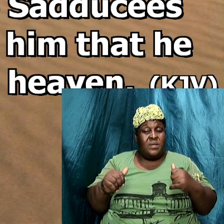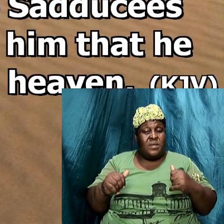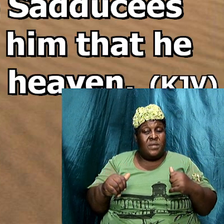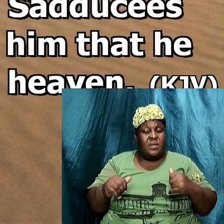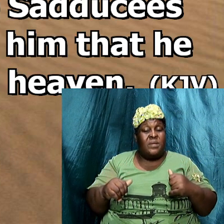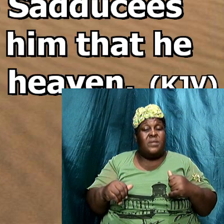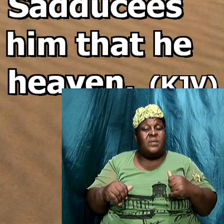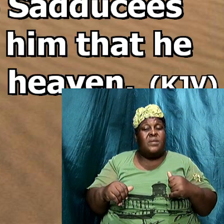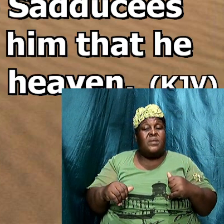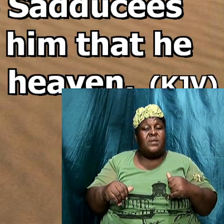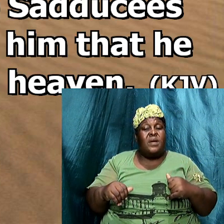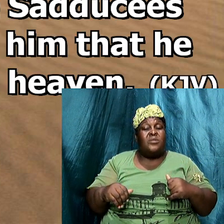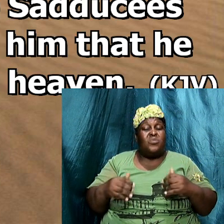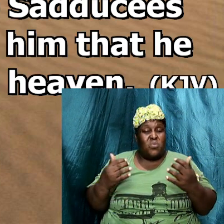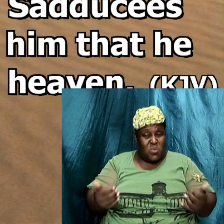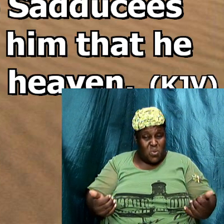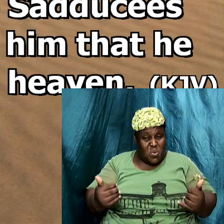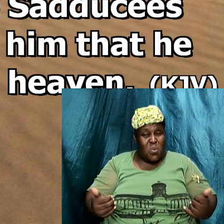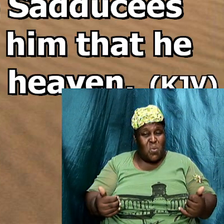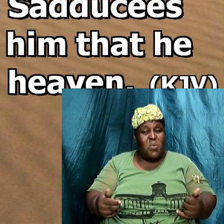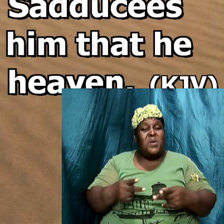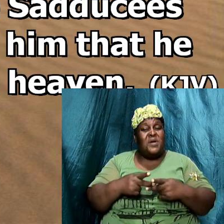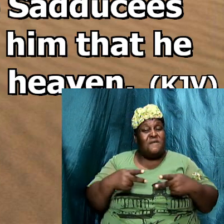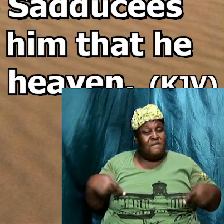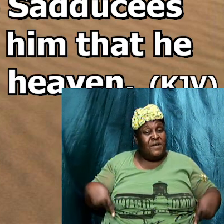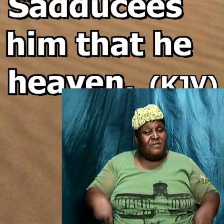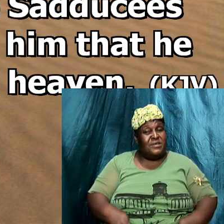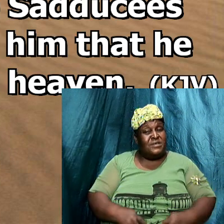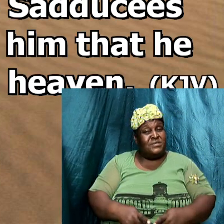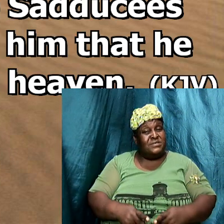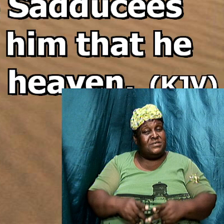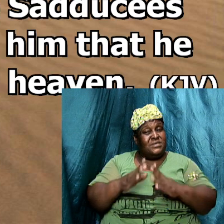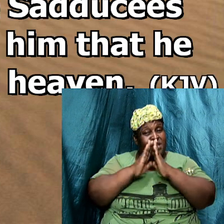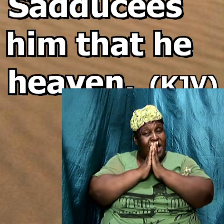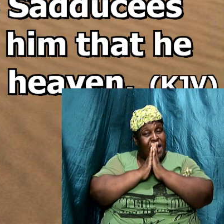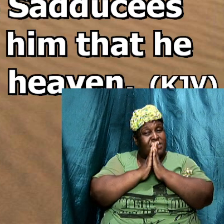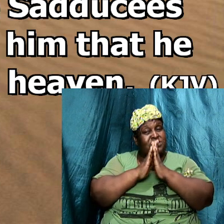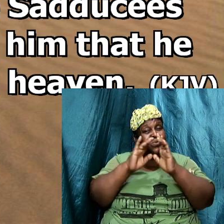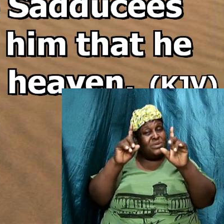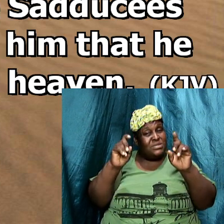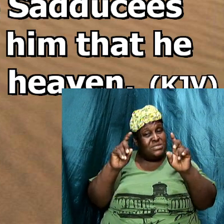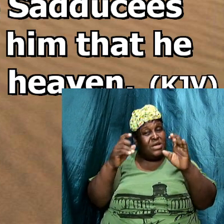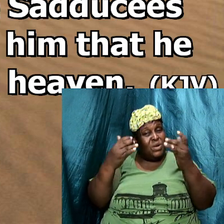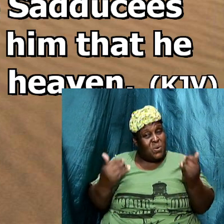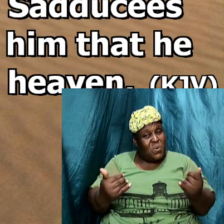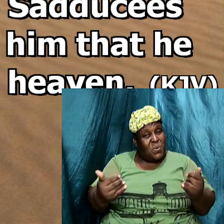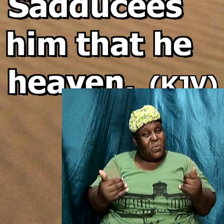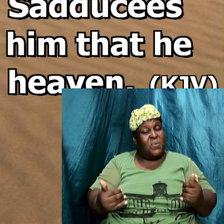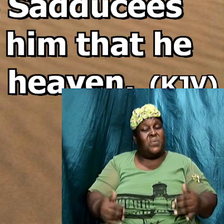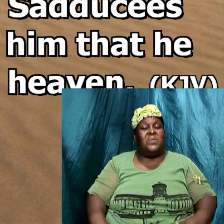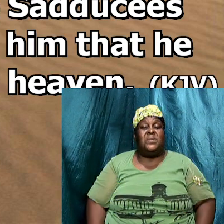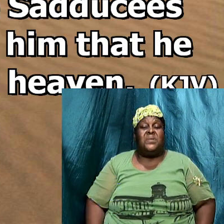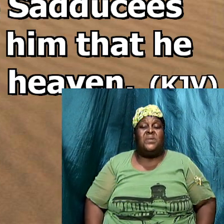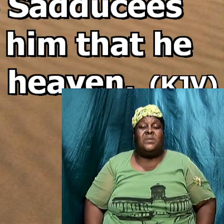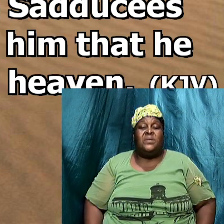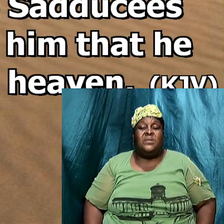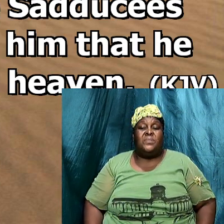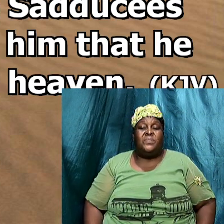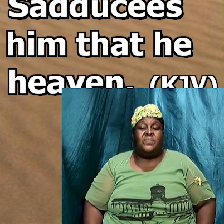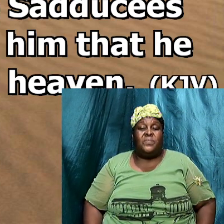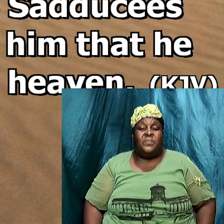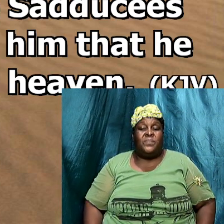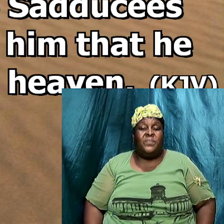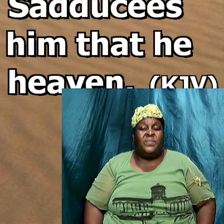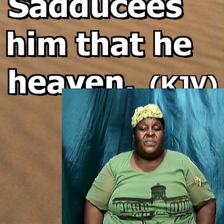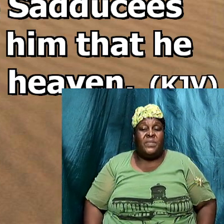on that one amen and they asked the question based on what they believe now the Pharisees now is taking the lead on this one